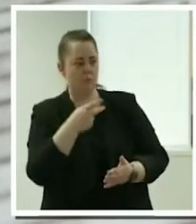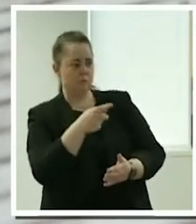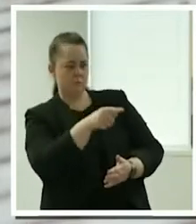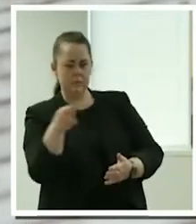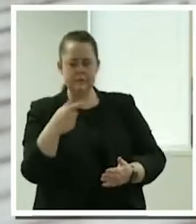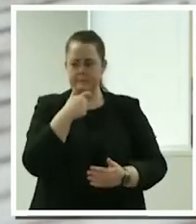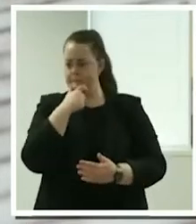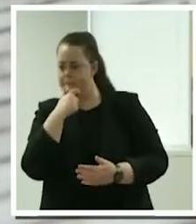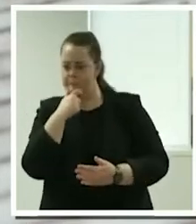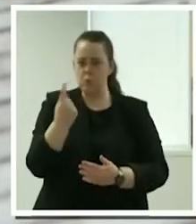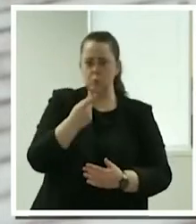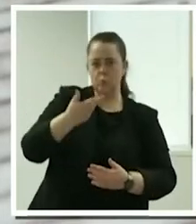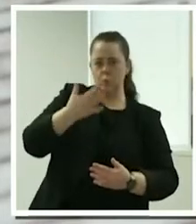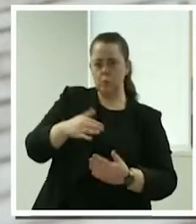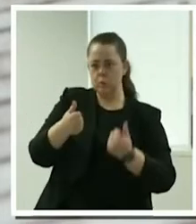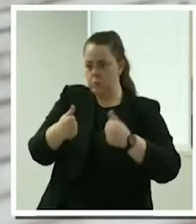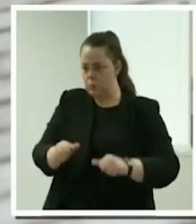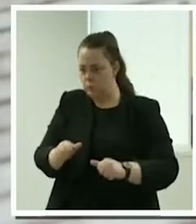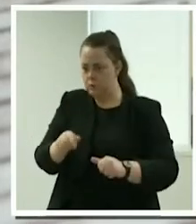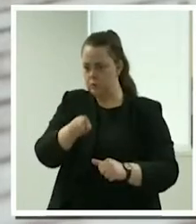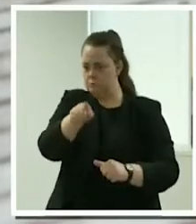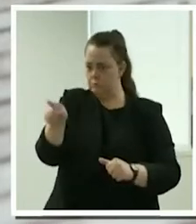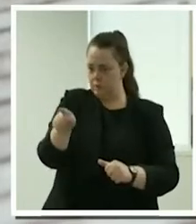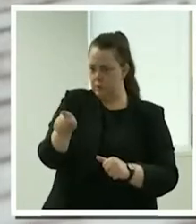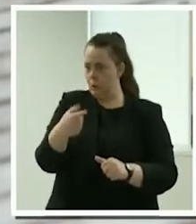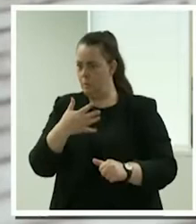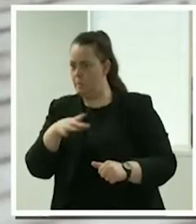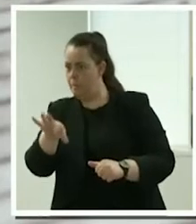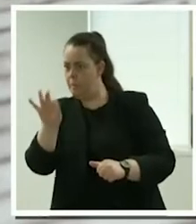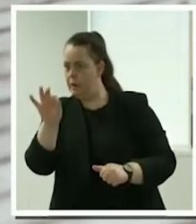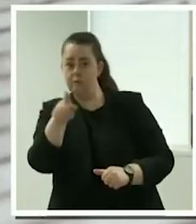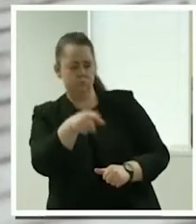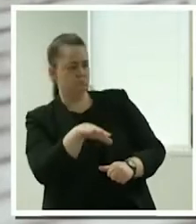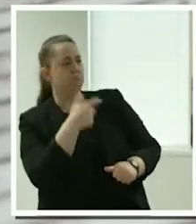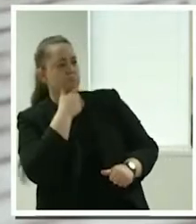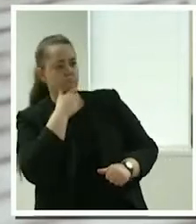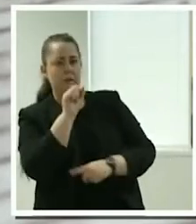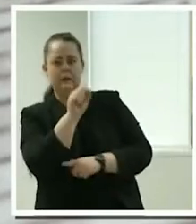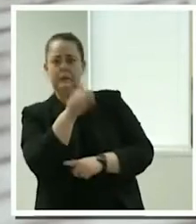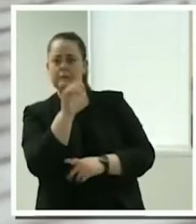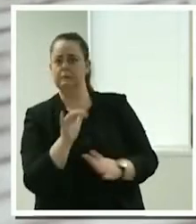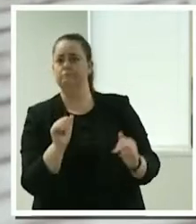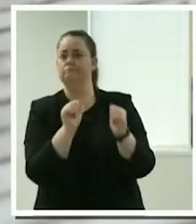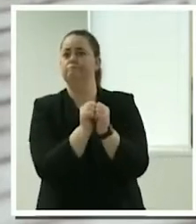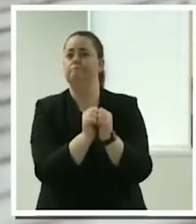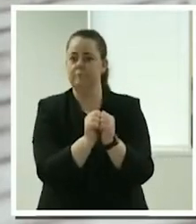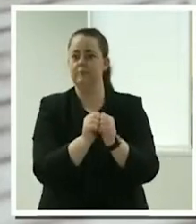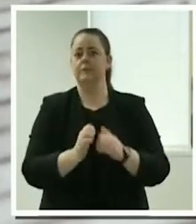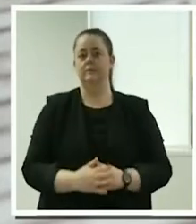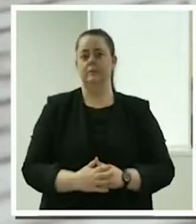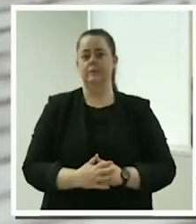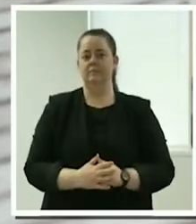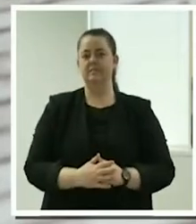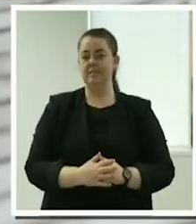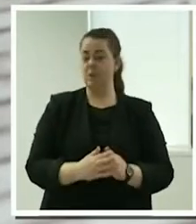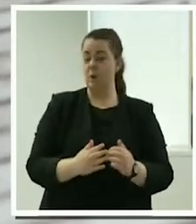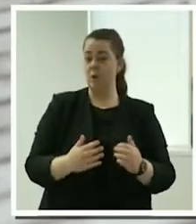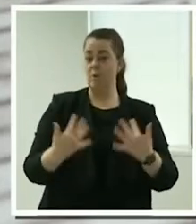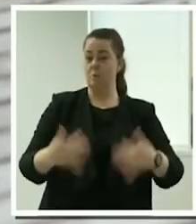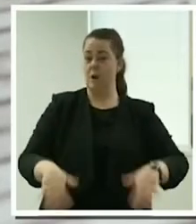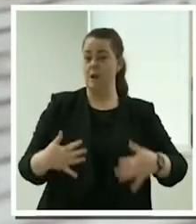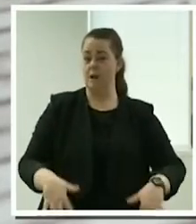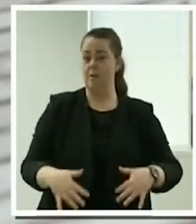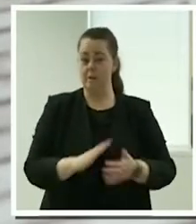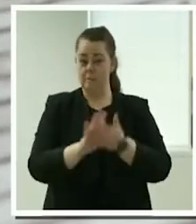lasting relationships to form. Mabel is about connecting people with people and we are equally focused on enabling outcomes